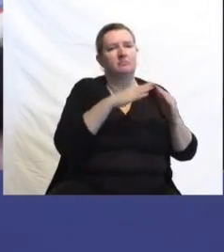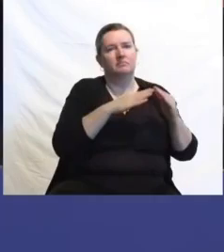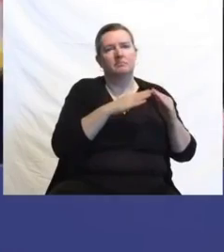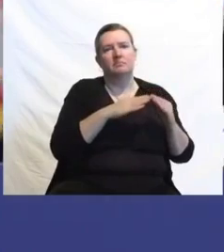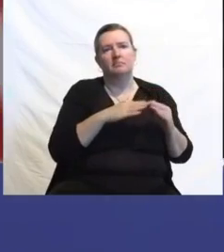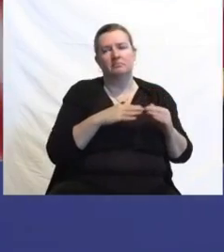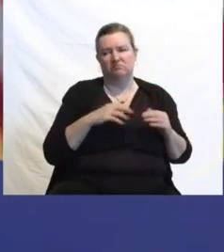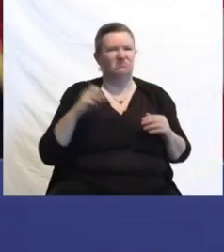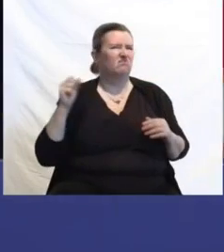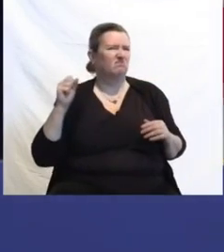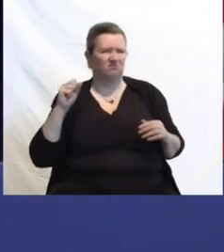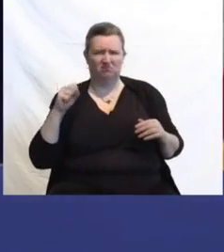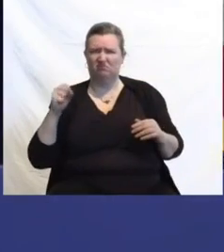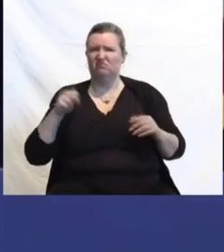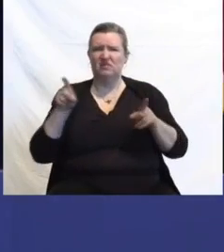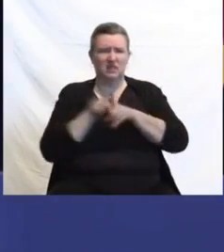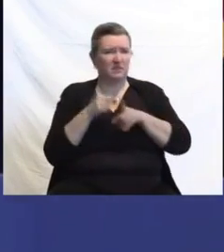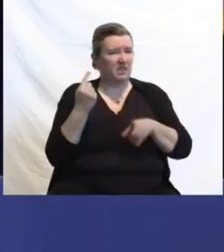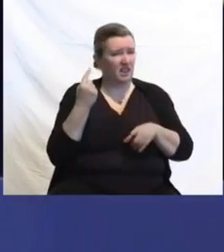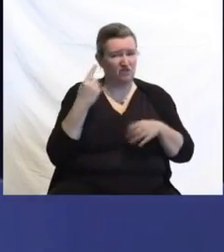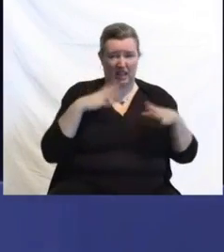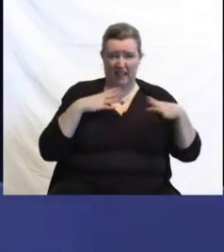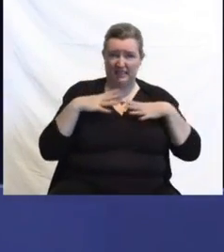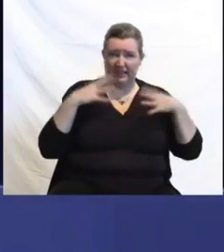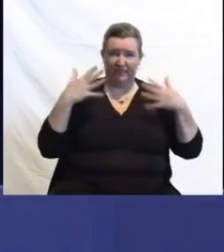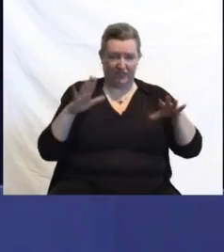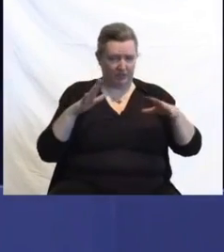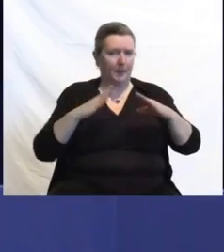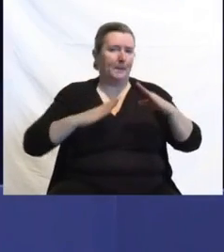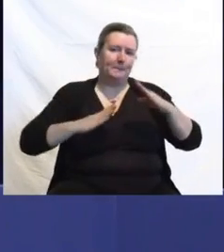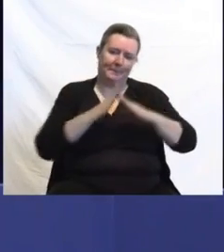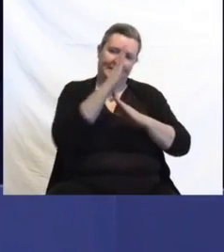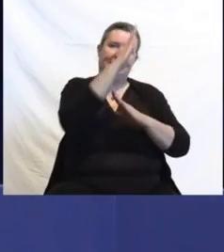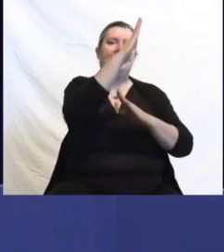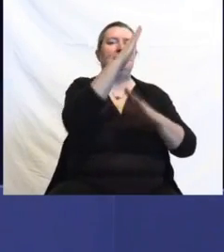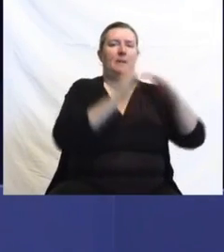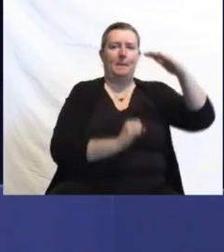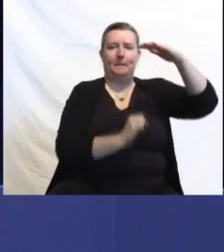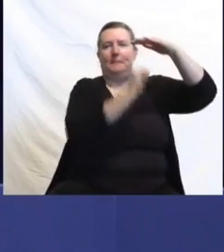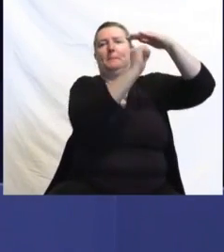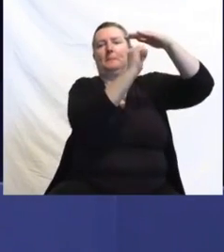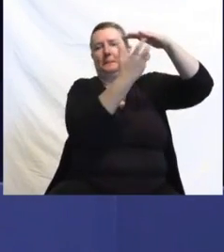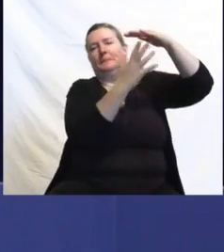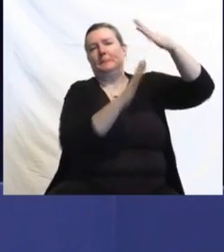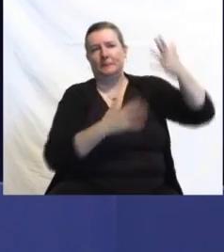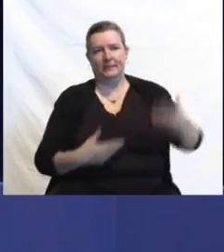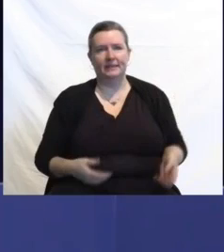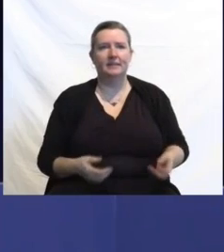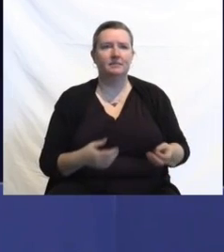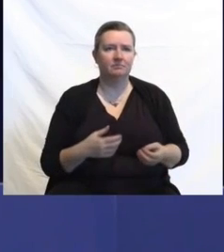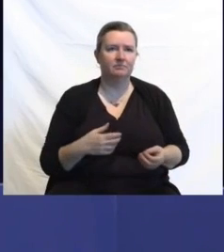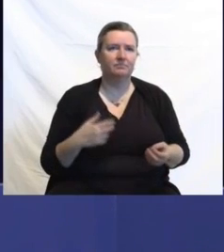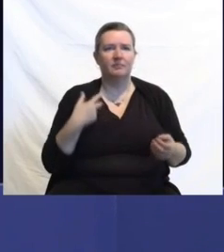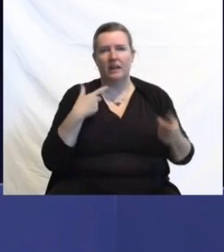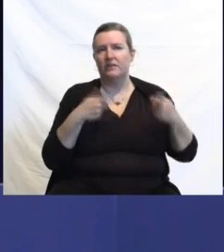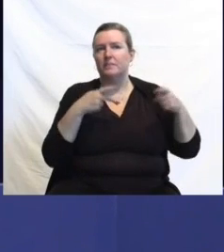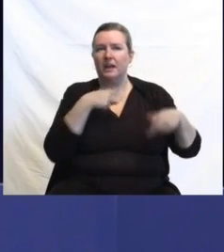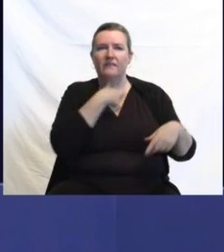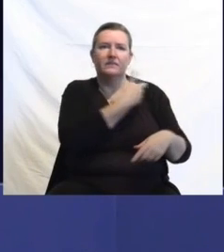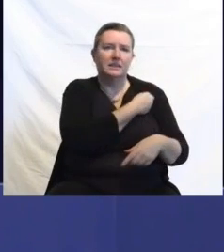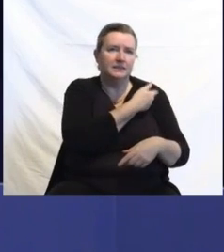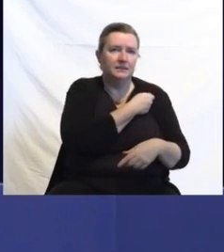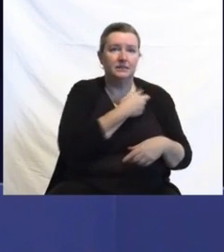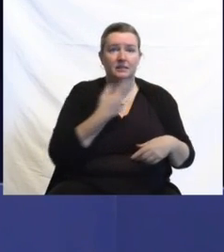after the holidays. I think the bigger difference this year is that we have many more people vaccinated. Remember, we just started vaccinating on December